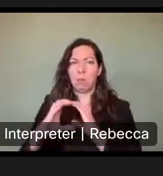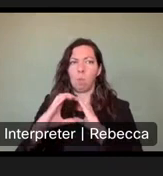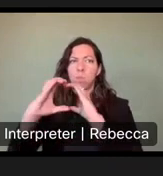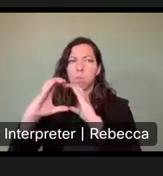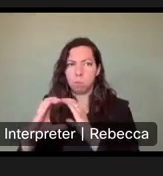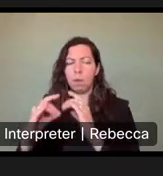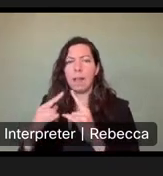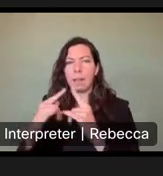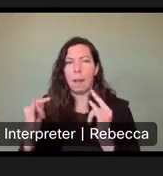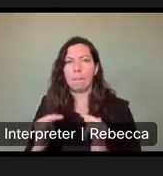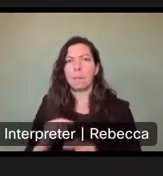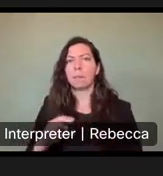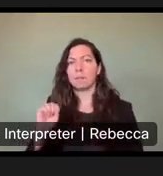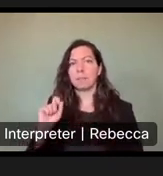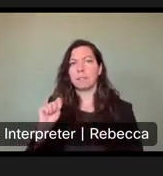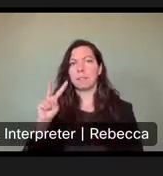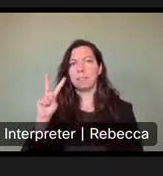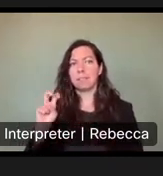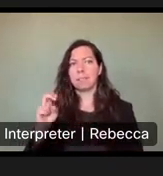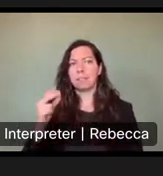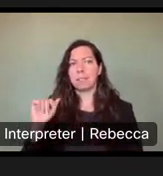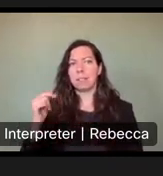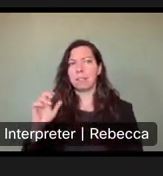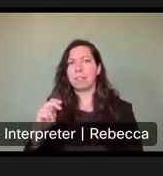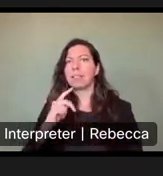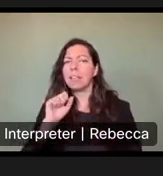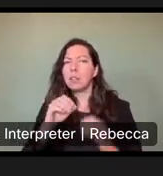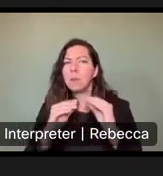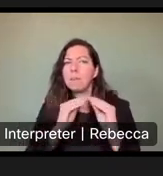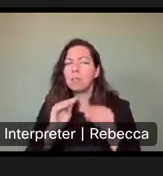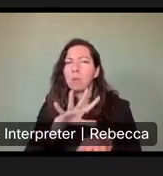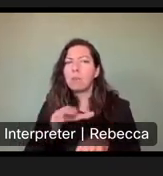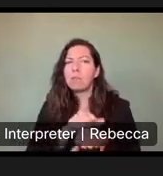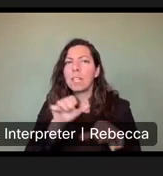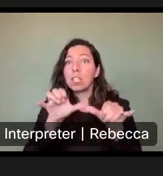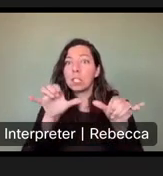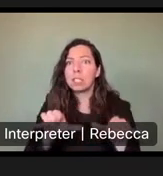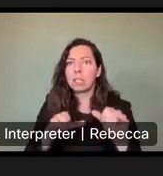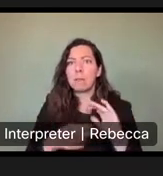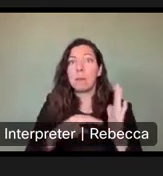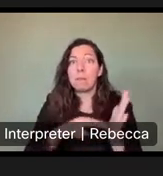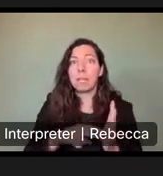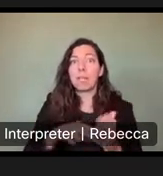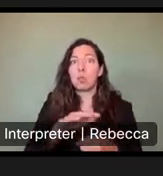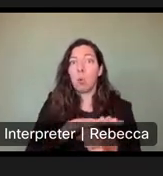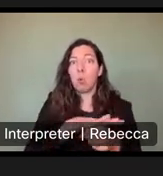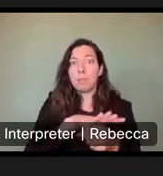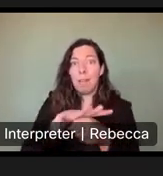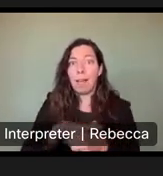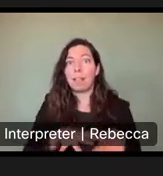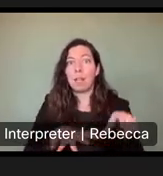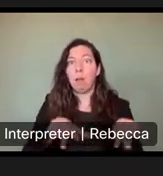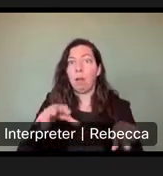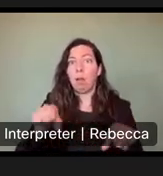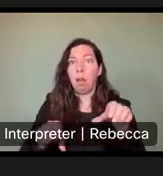Um, Steve Harrington. Then why don't you fix the reservation system to allow sites? To be. Canics.